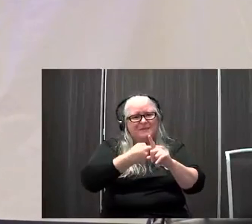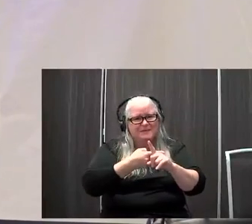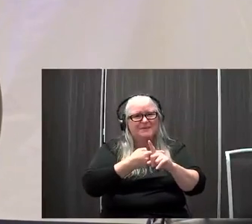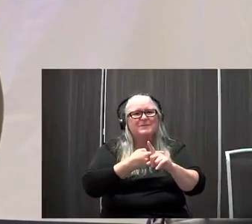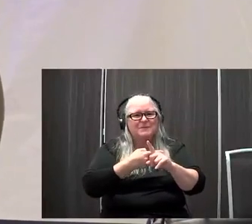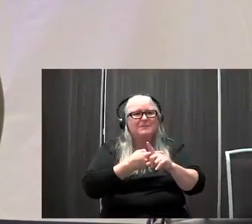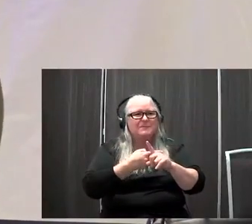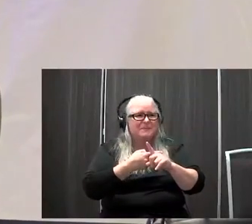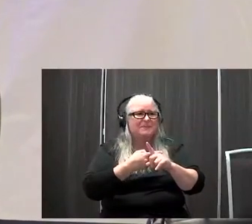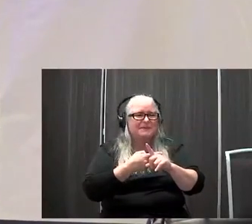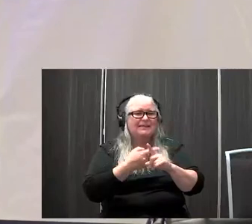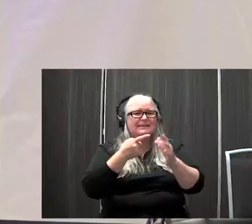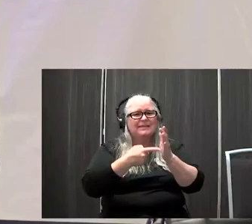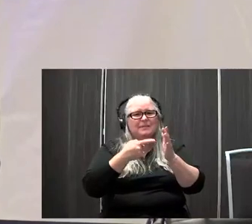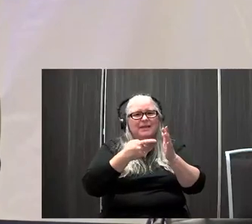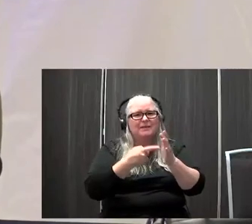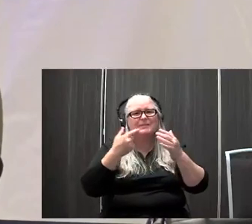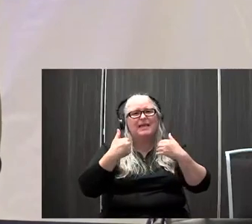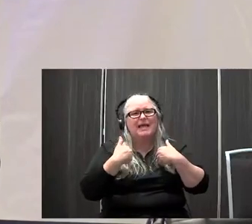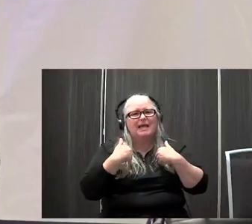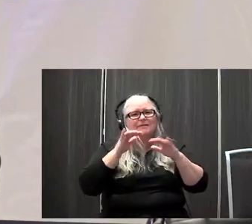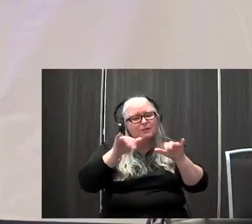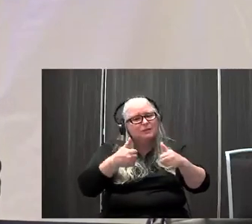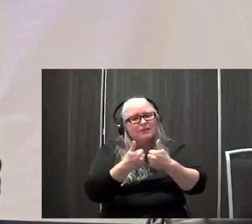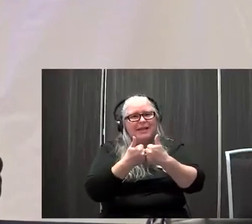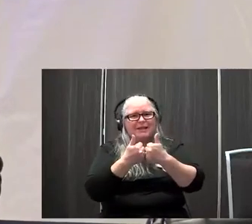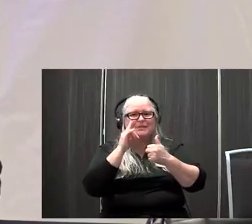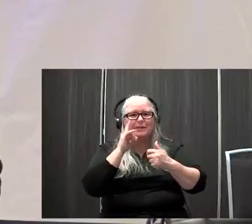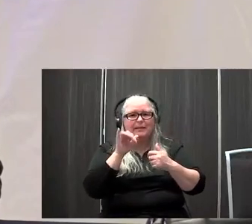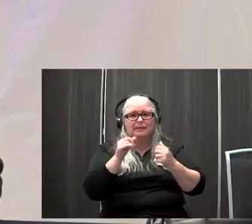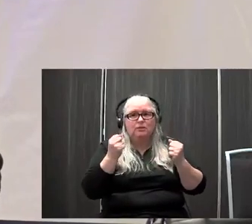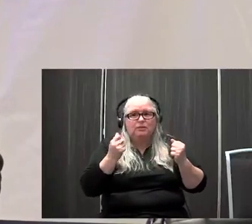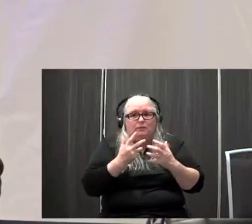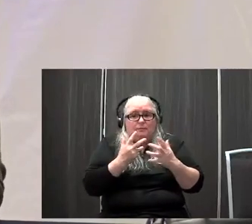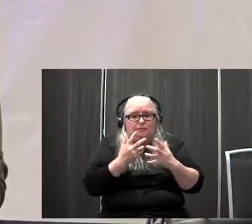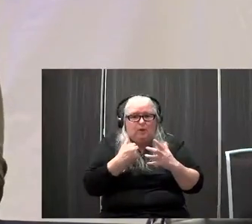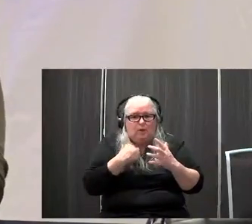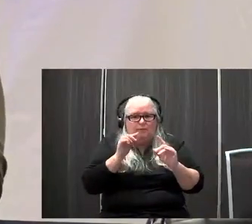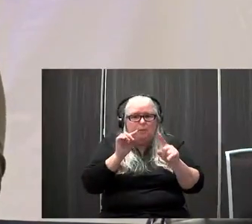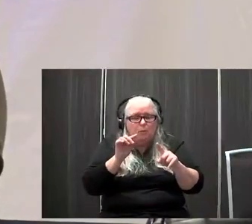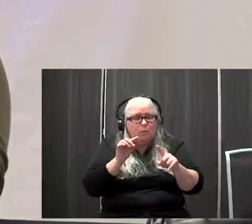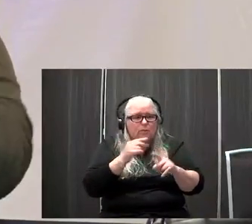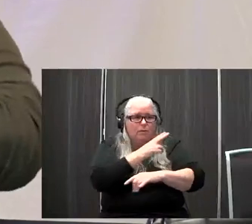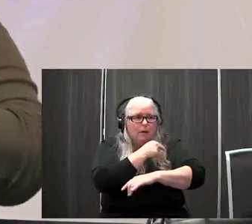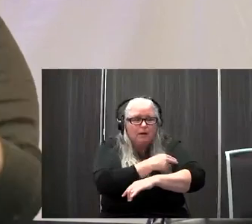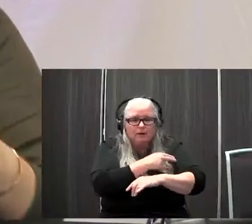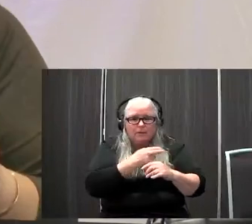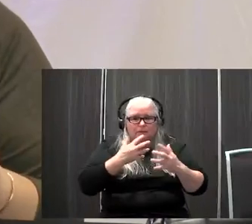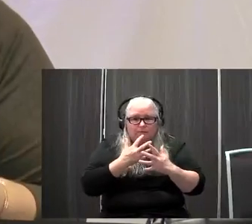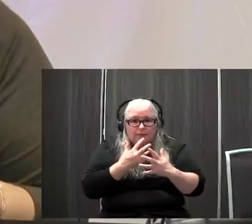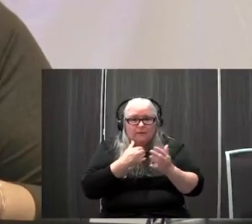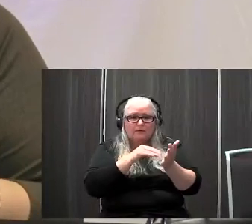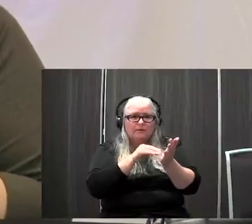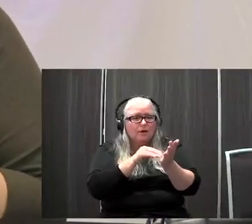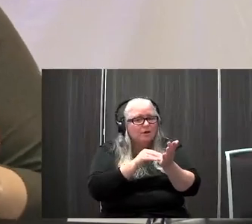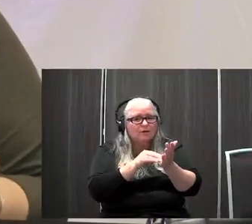18 months old, sometimes there's a, um, there's a challenge because there's that fear of going to the hospital of going to the doctor. So sometimes when we get them